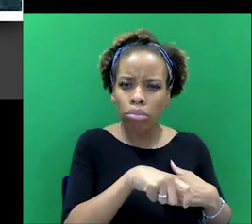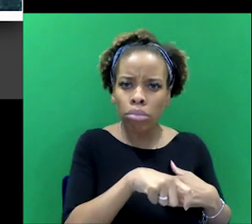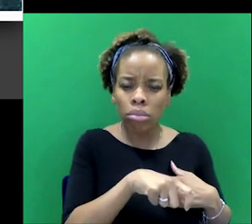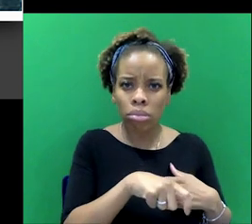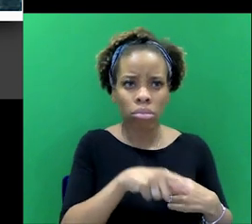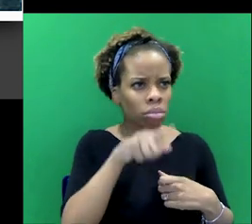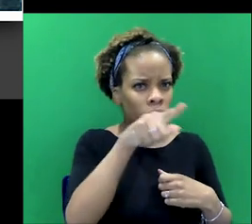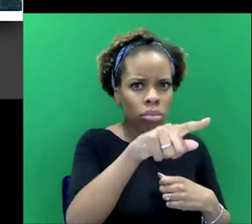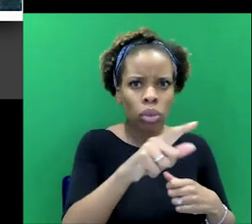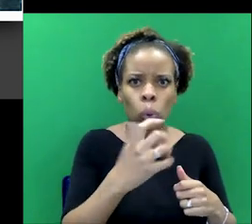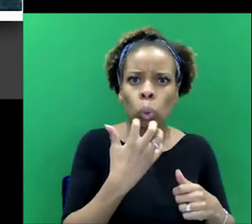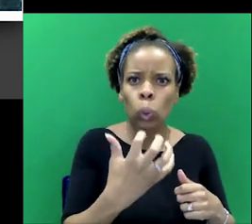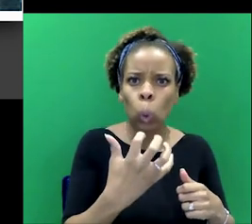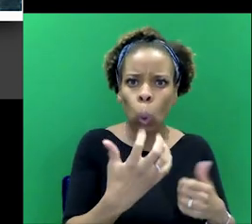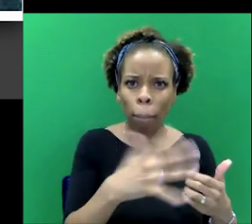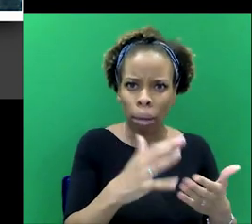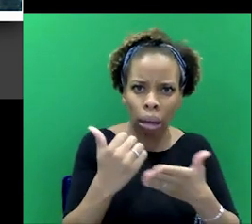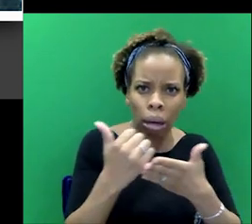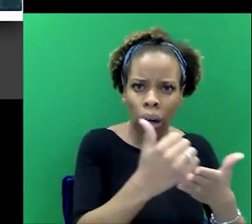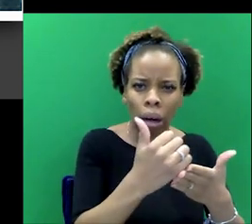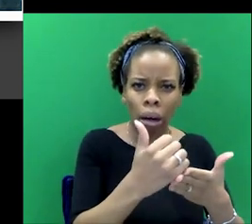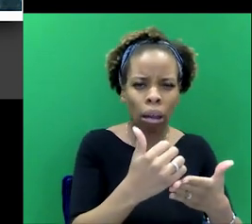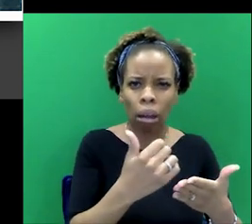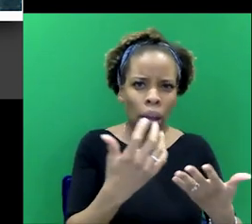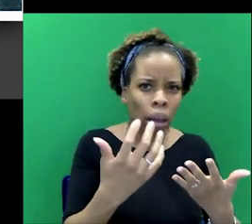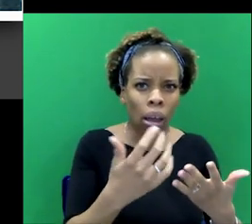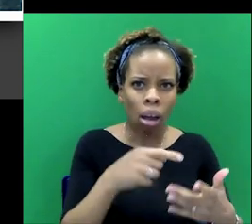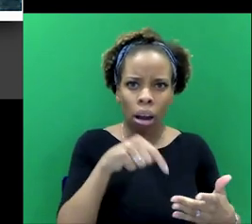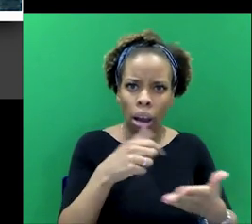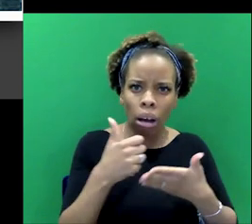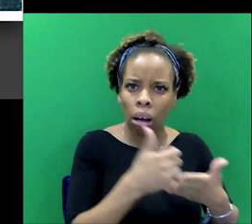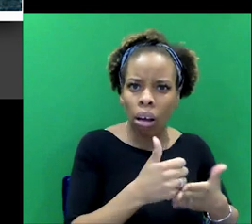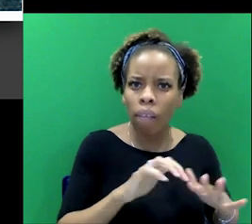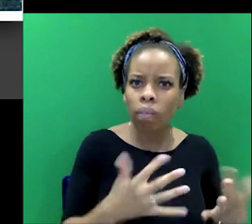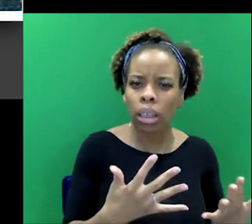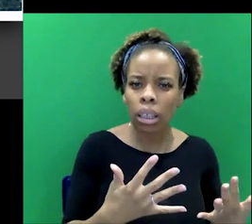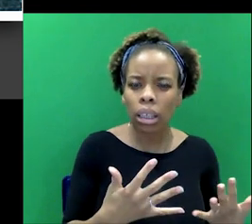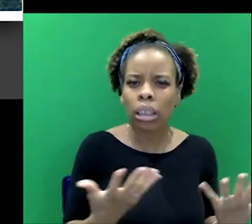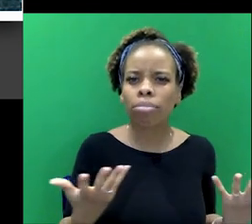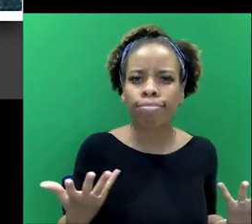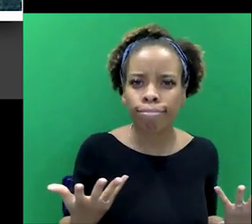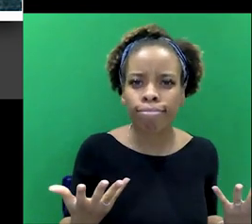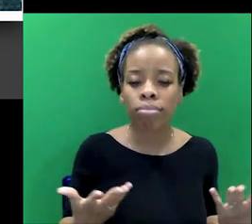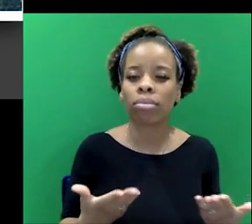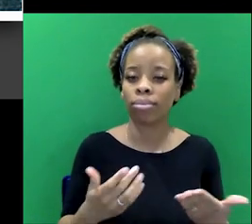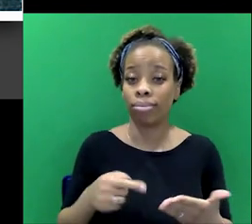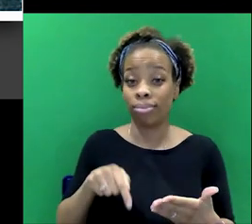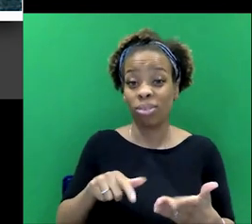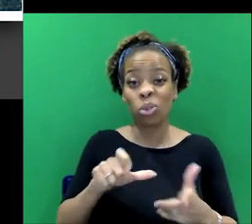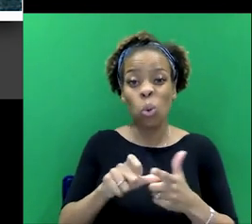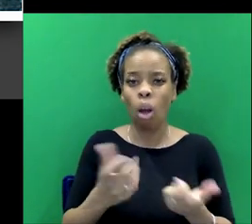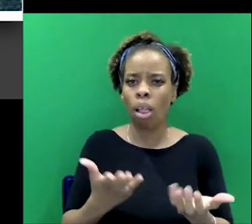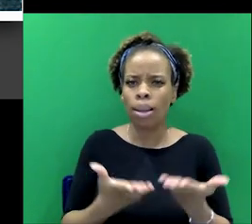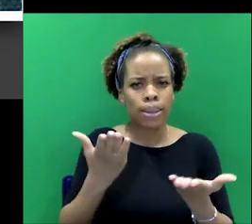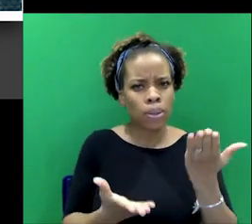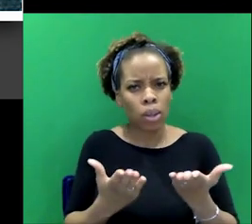puts it really clearly. So I think it is this, you know, this sense of justice that is also very much part of being part of